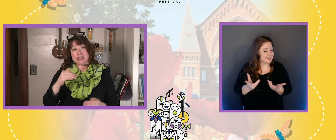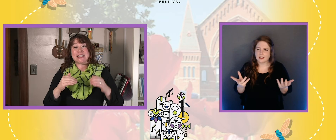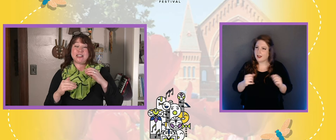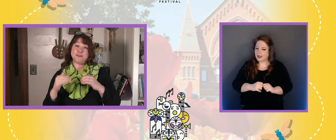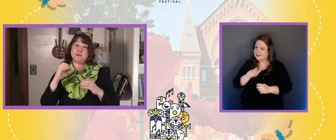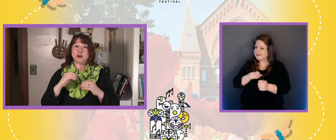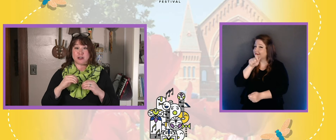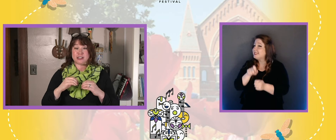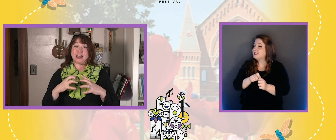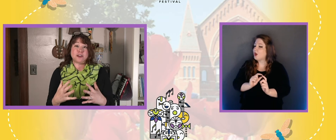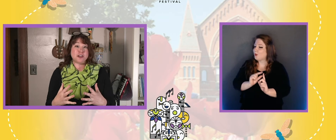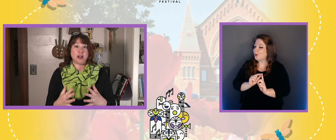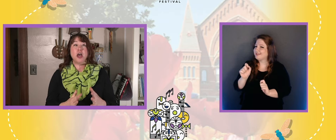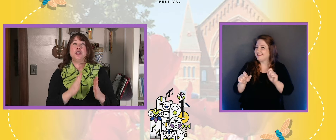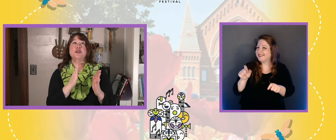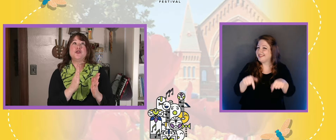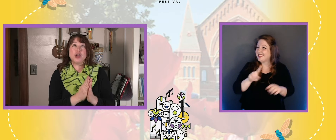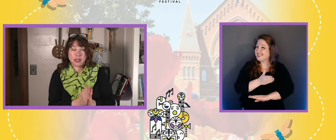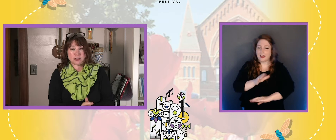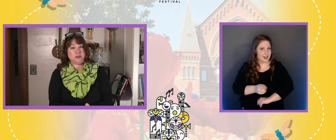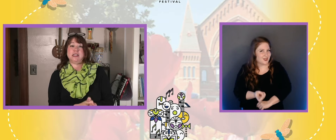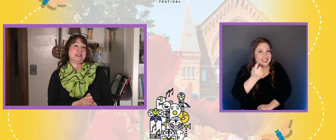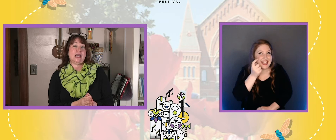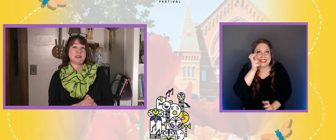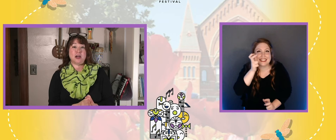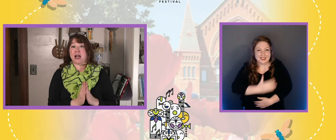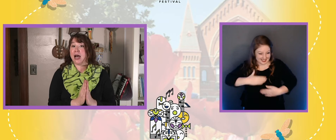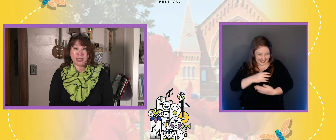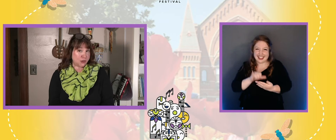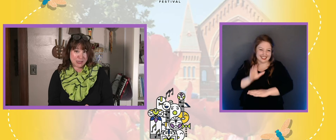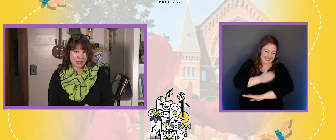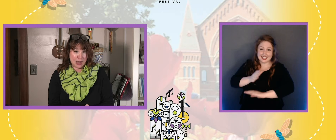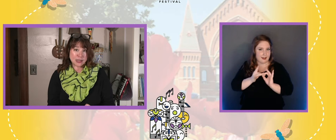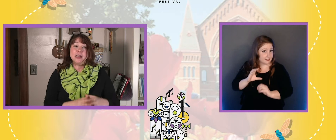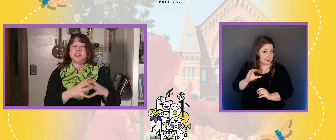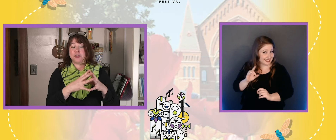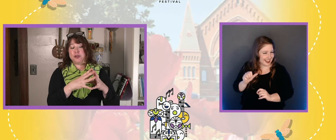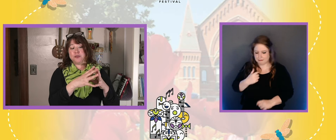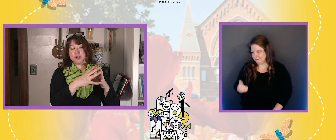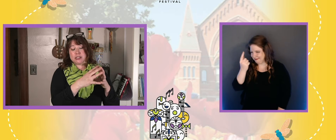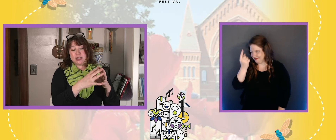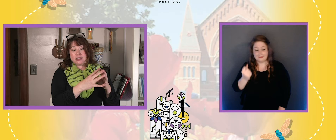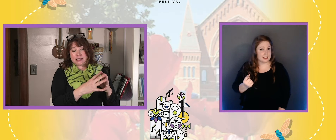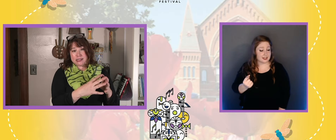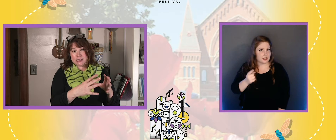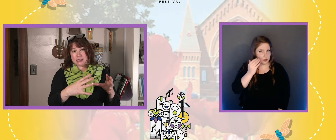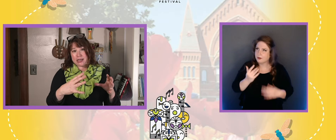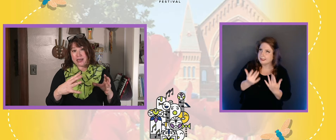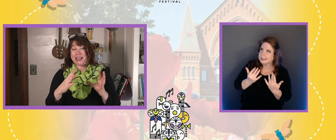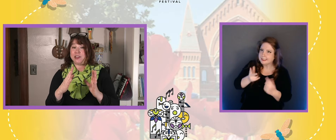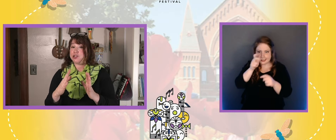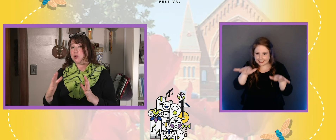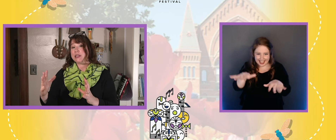using different words in our song. You've just learned the cicada song. I understand that. So you've learned sis